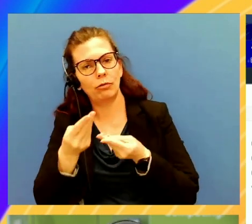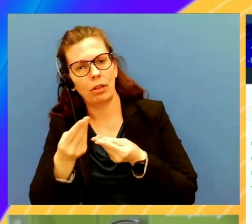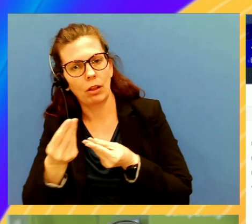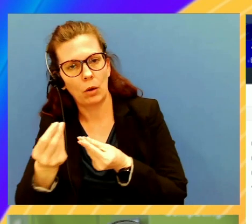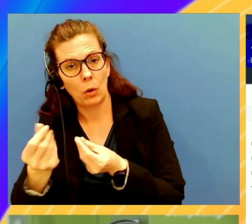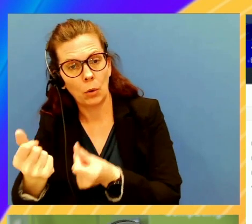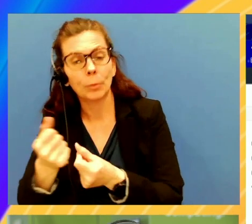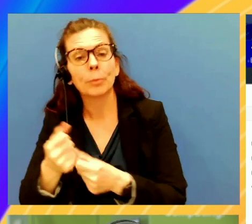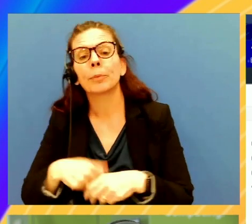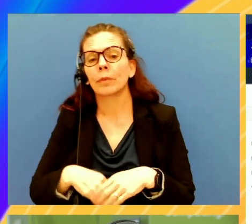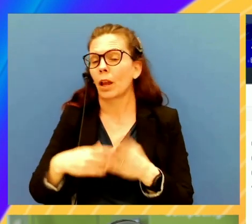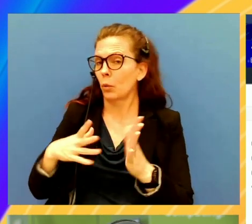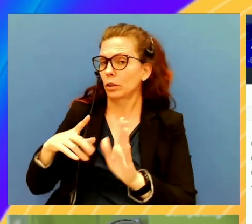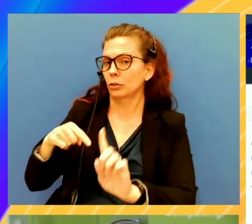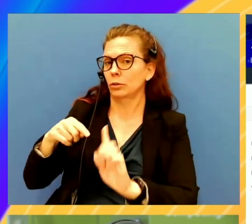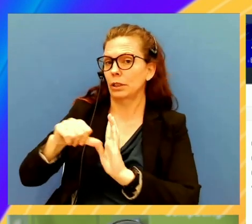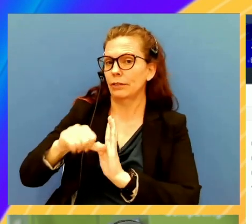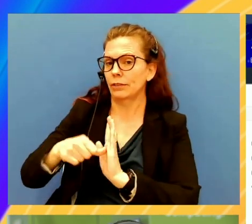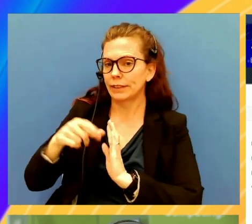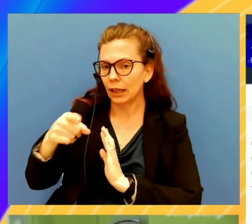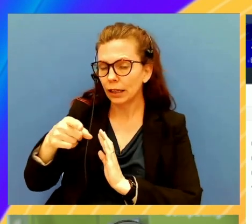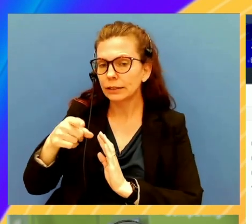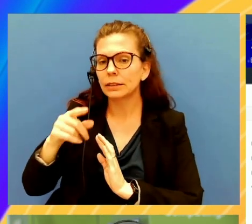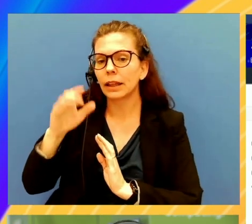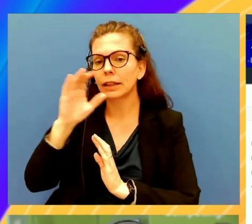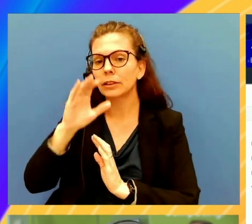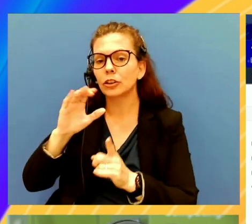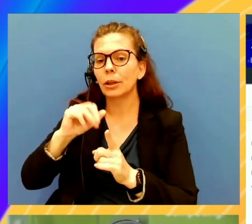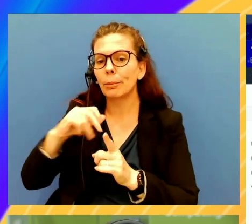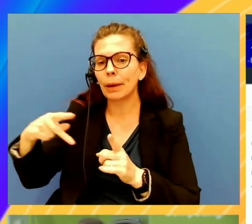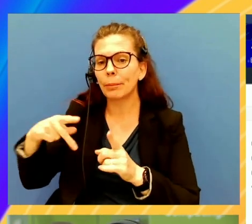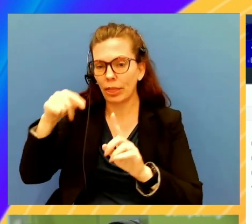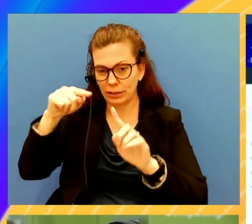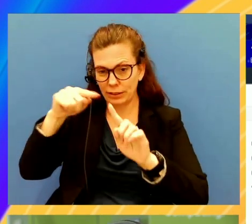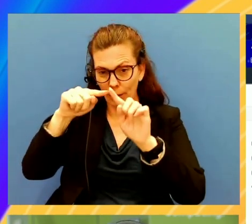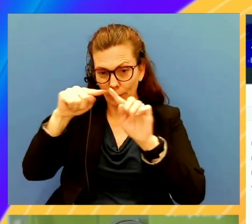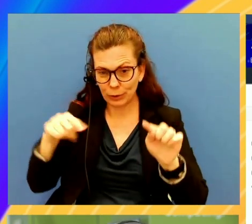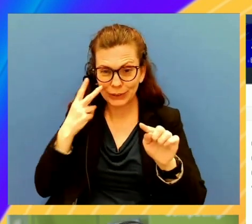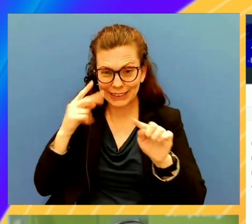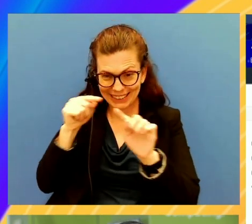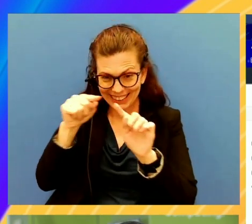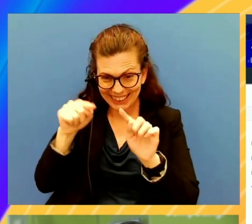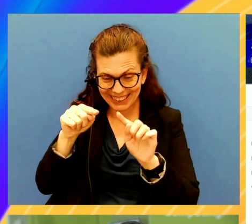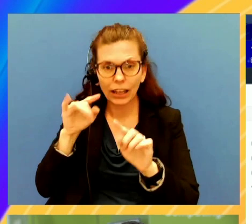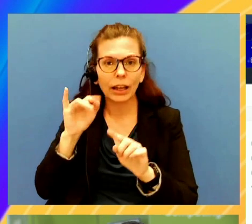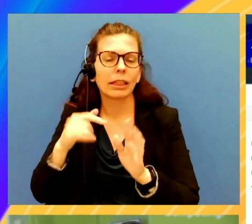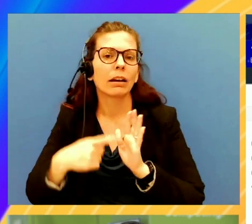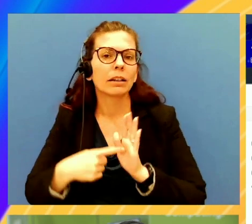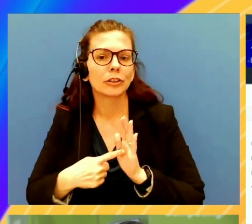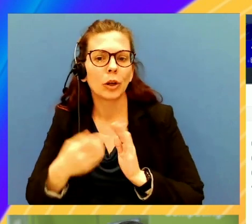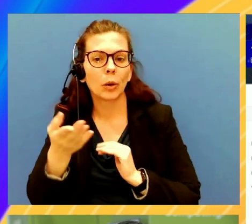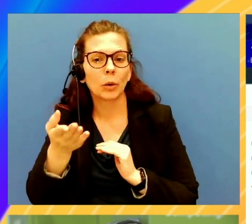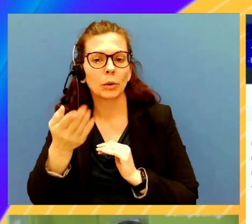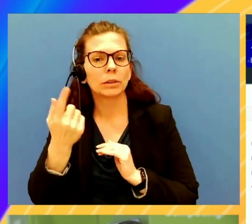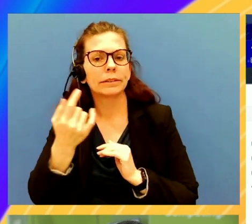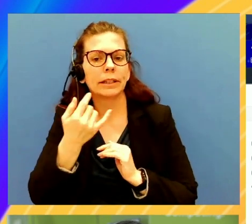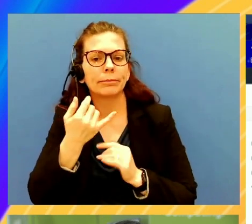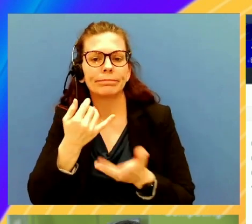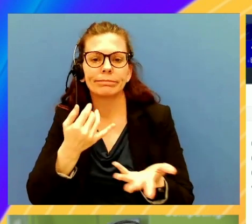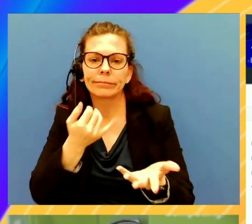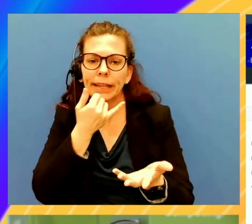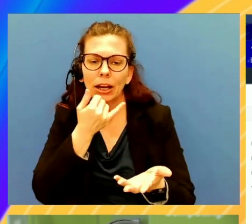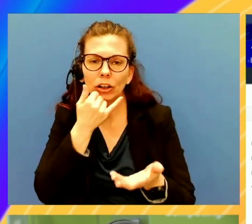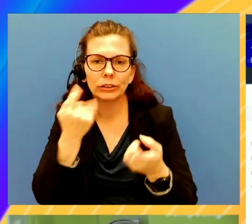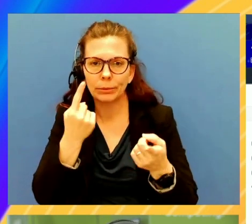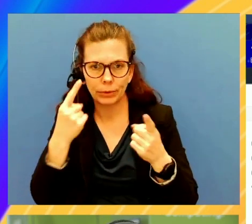I do want to point out your pet search is marked as red on the top. I see that. Okay, cool. And this indicates there is some error associated with